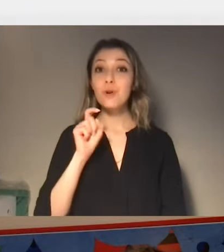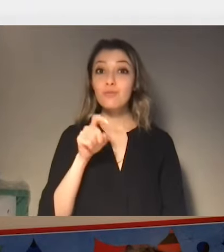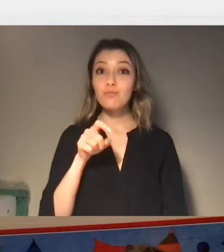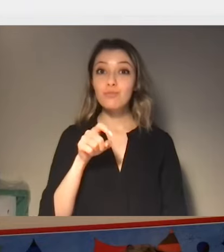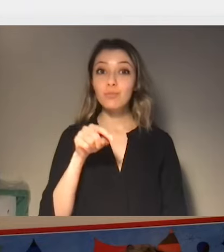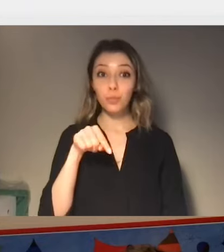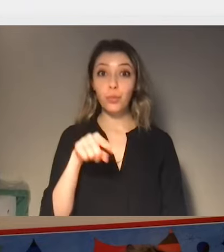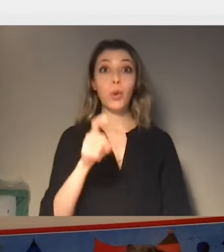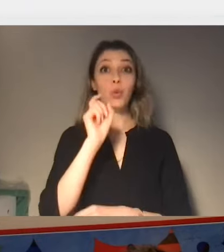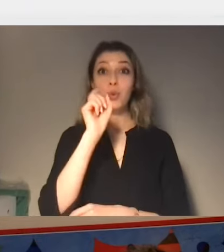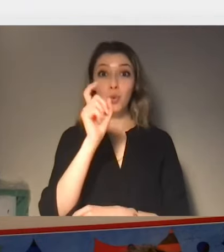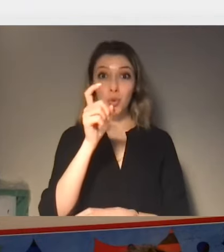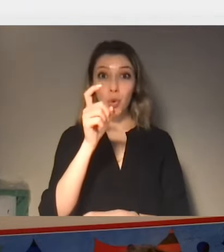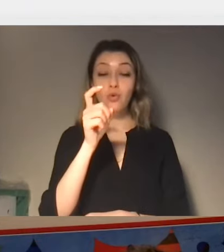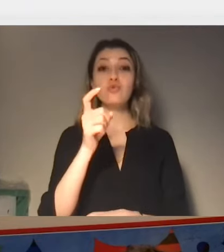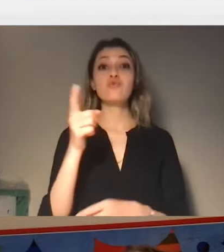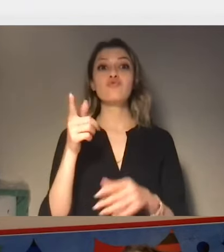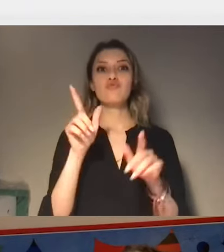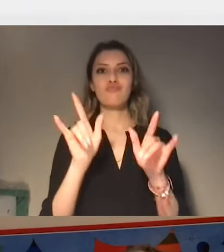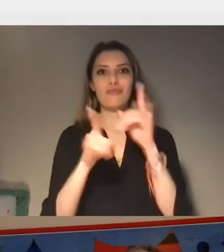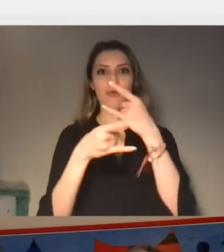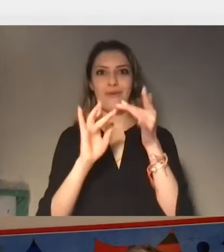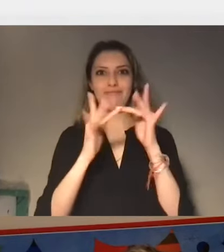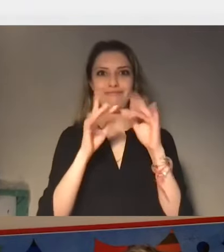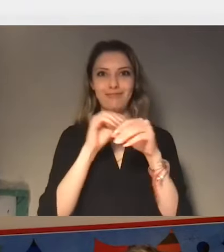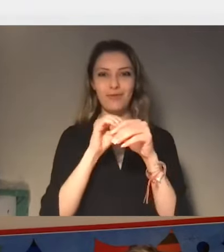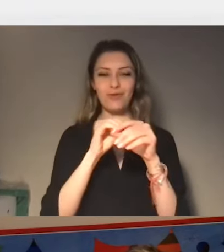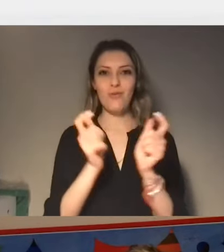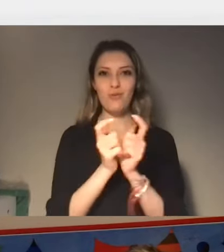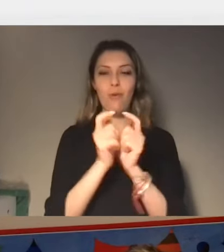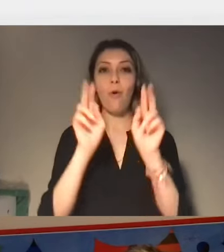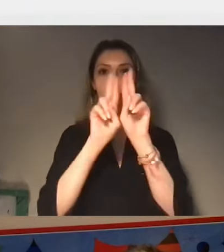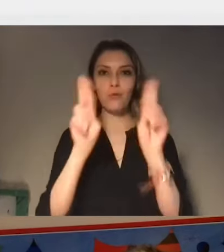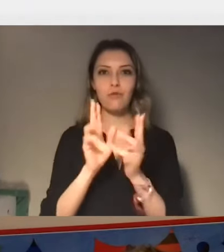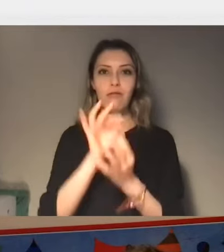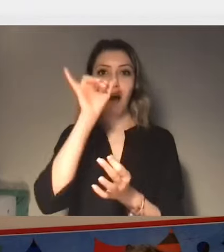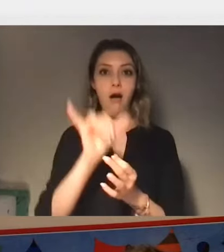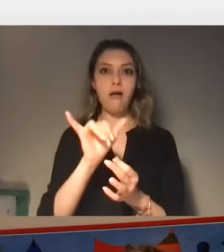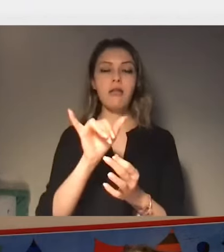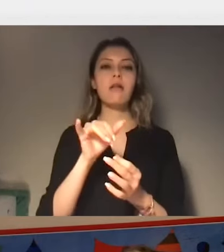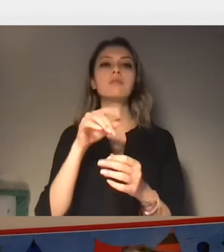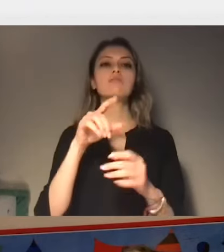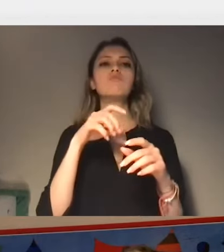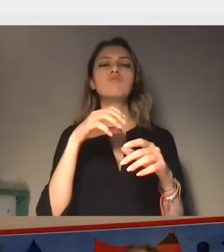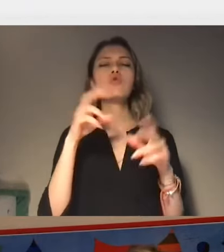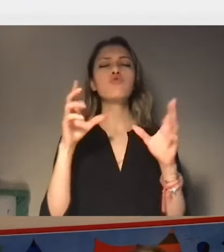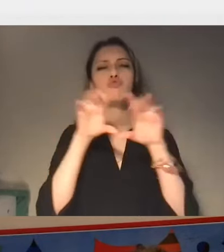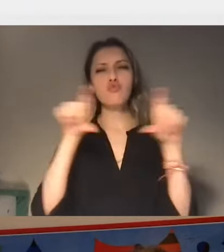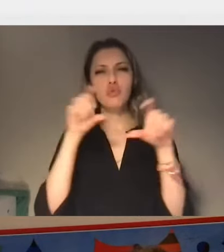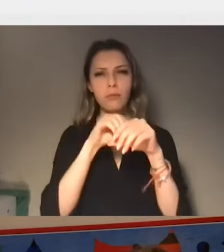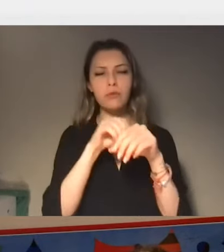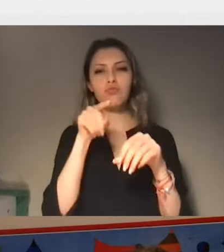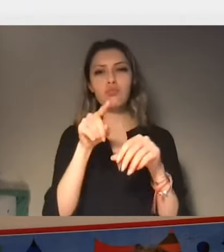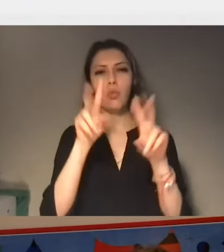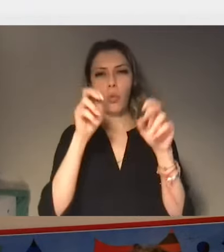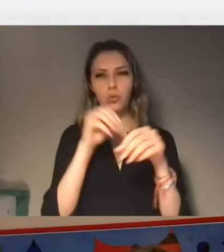Human Rights Monitoring Mechanisms. For those of you who have participated in our previous webinars, this will be repetition,